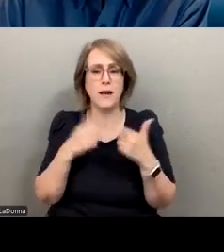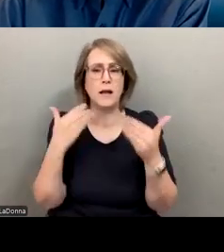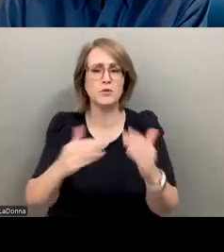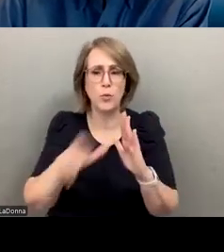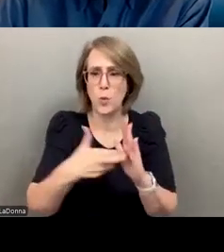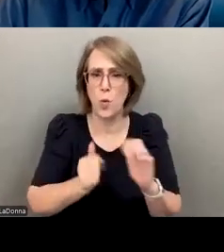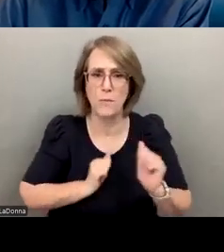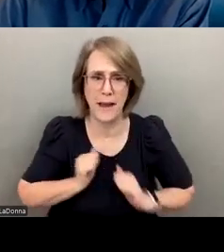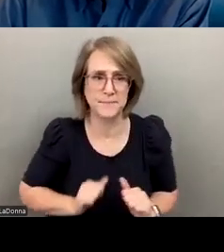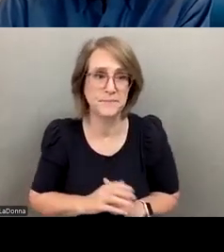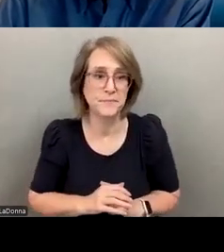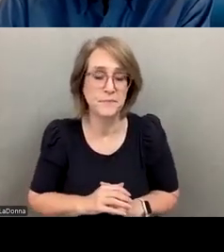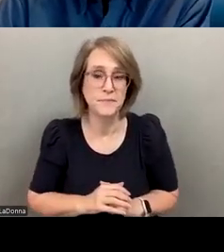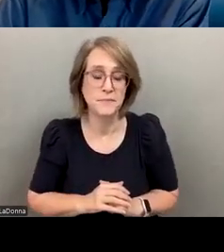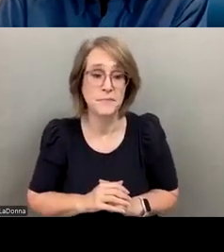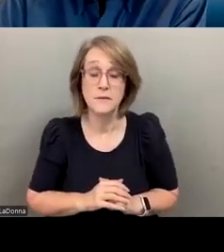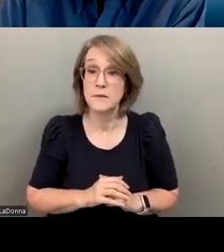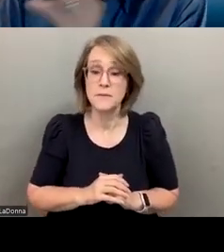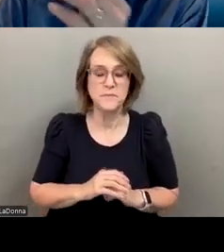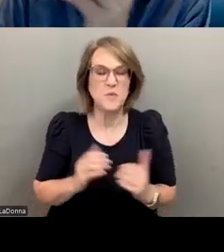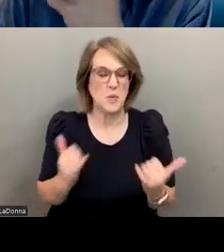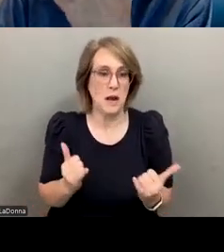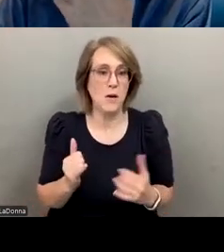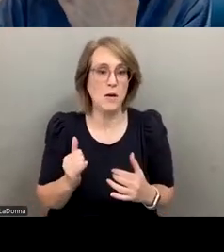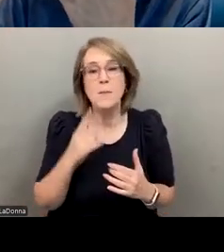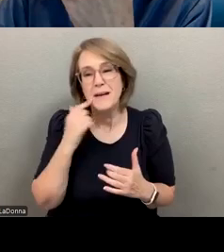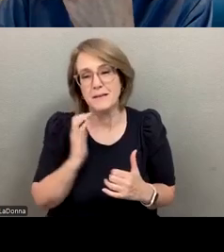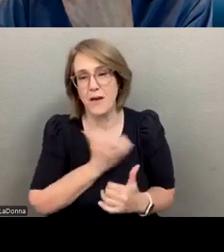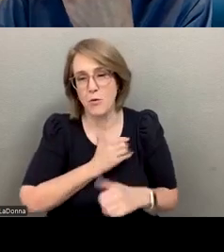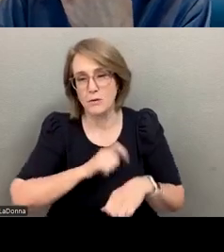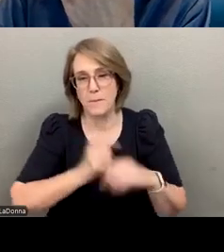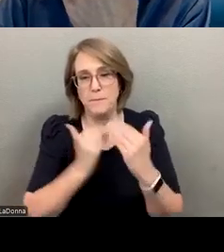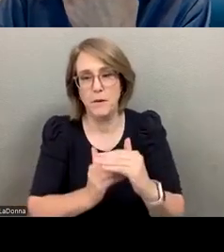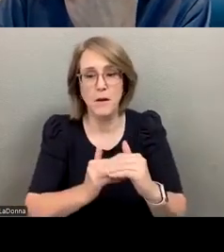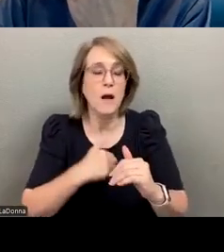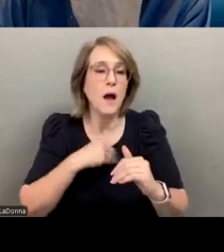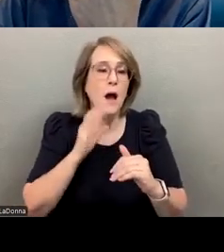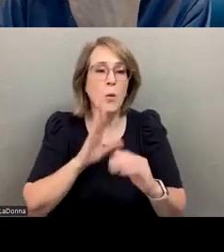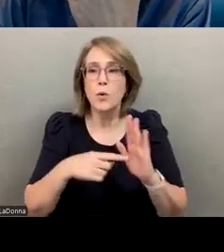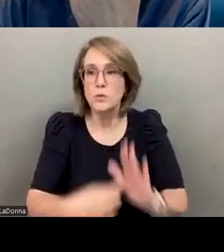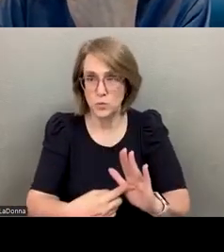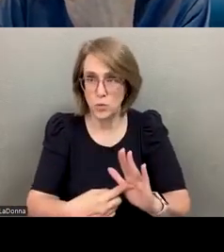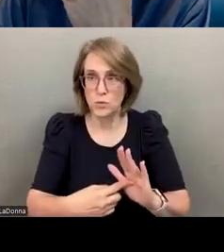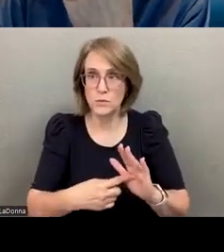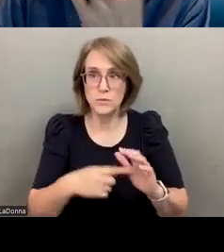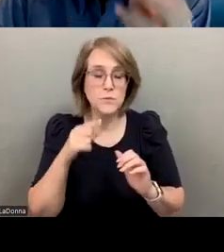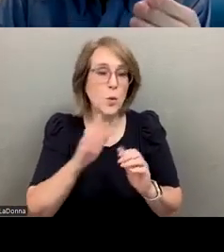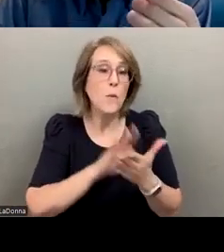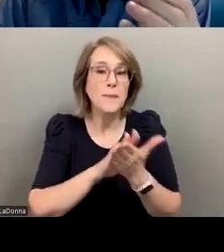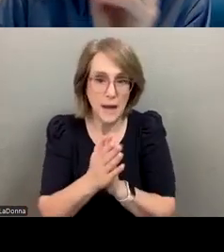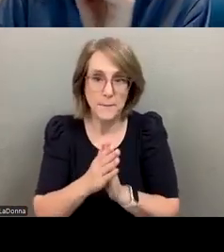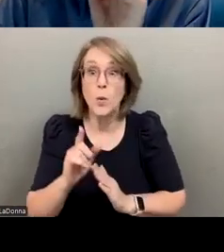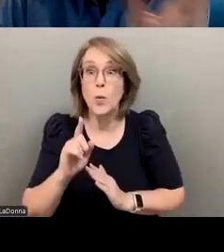Okay, so rather than actually engaging in the role play for time purposes, I'll just promise you that it becomes extremely